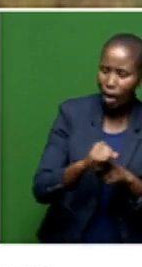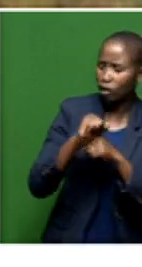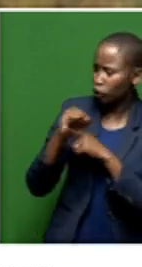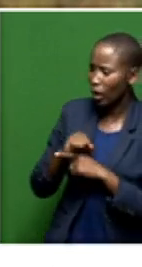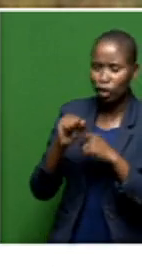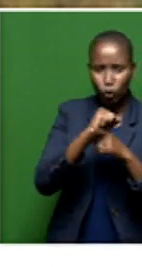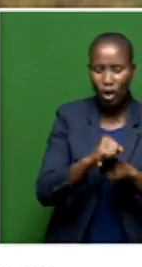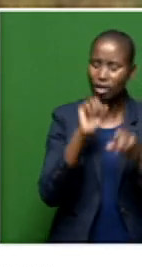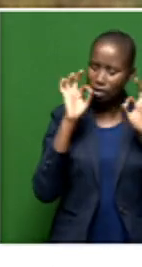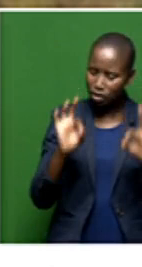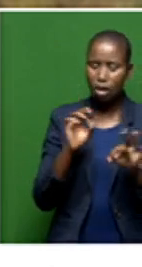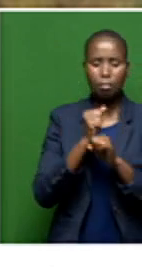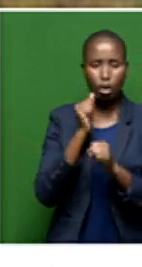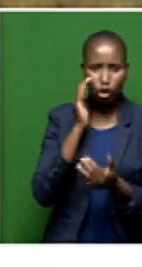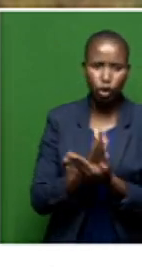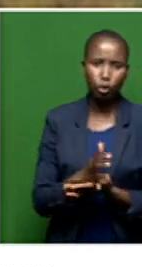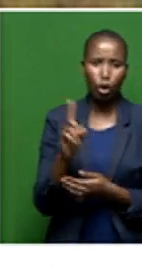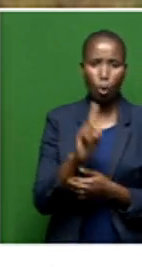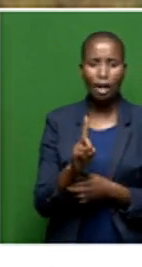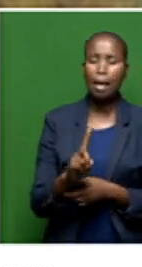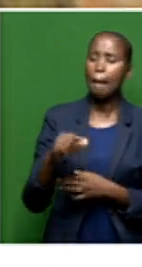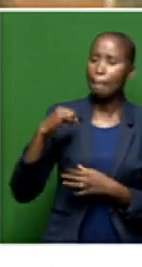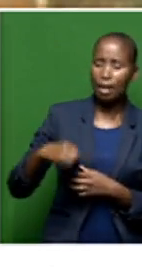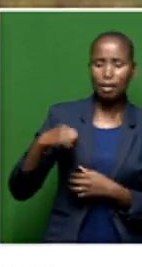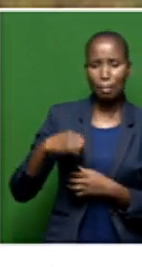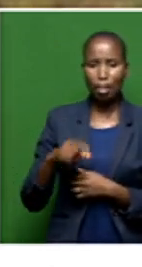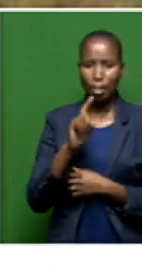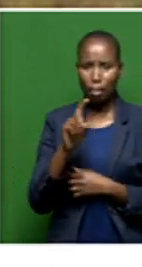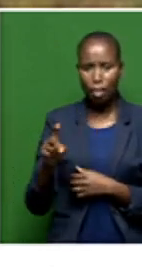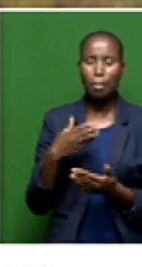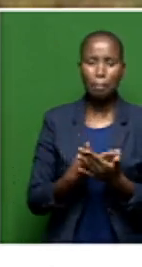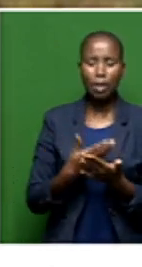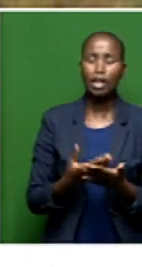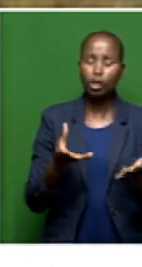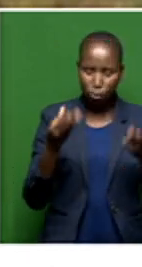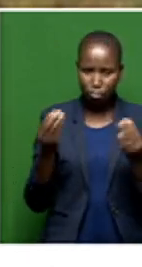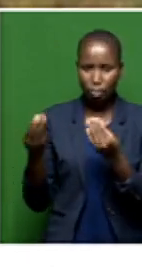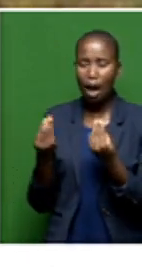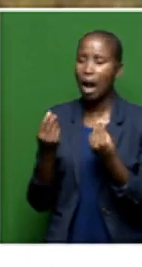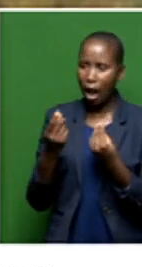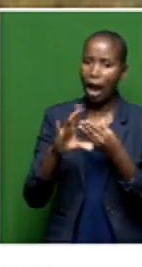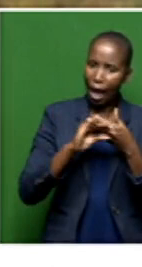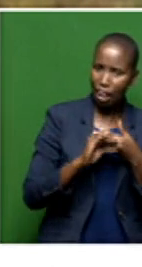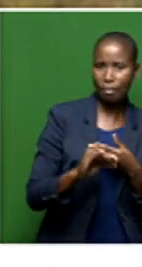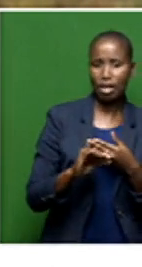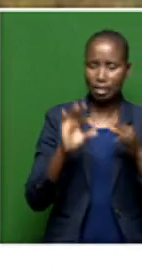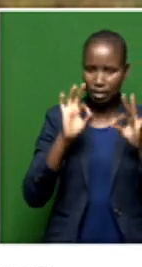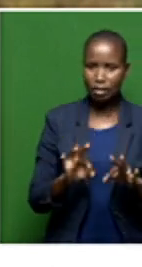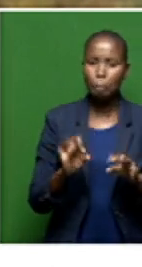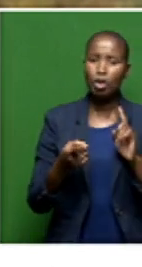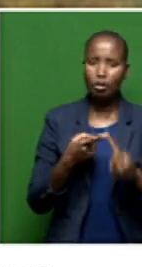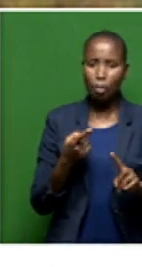also that the municipal infrastructure grant, MIG grant, is used to invest in, you know, taking